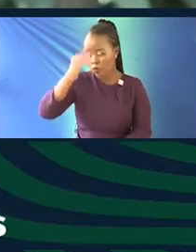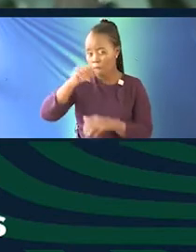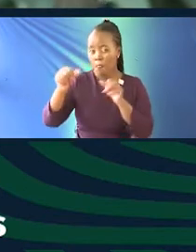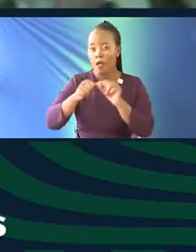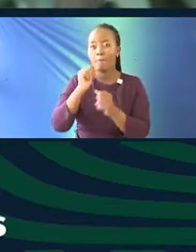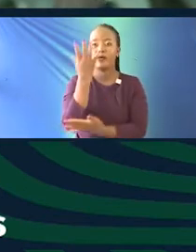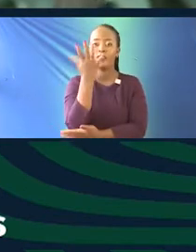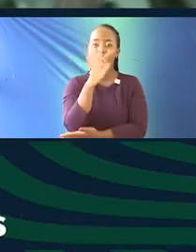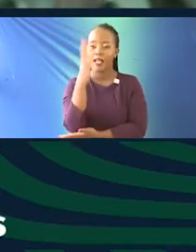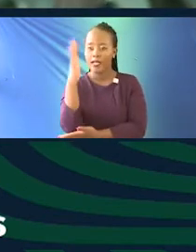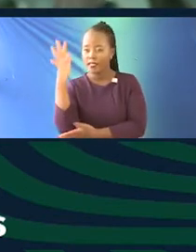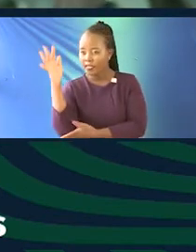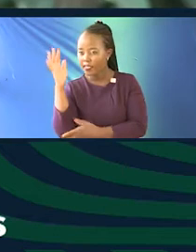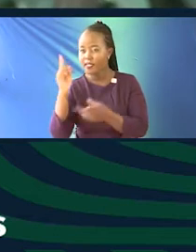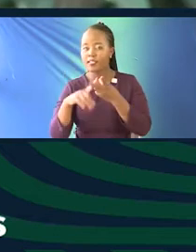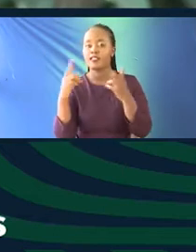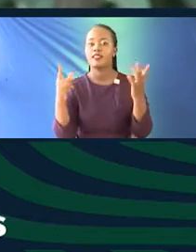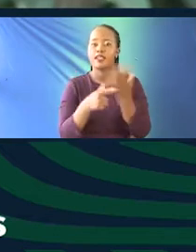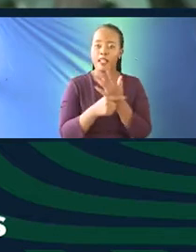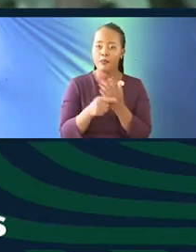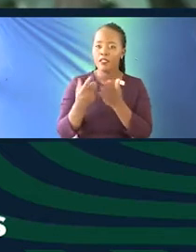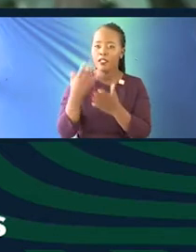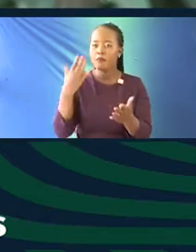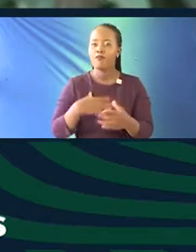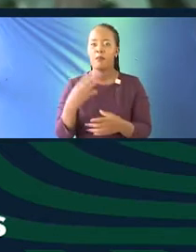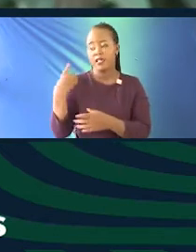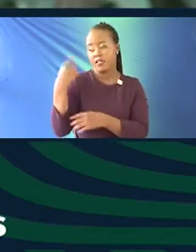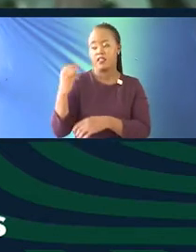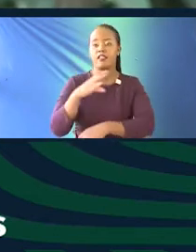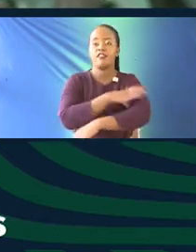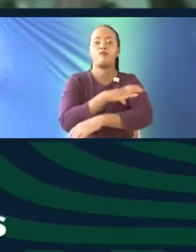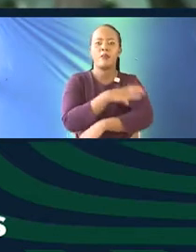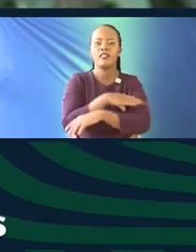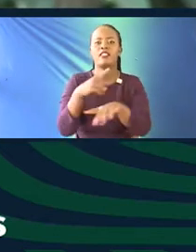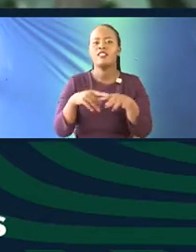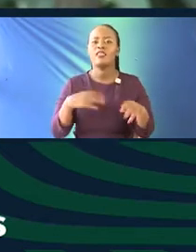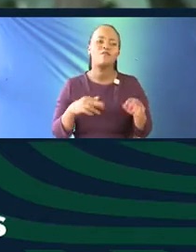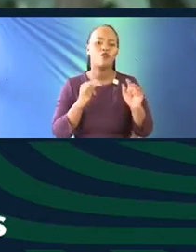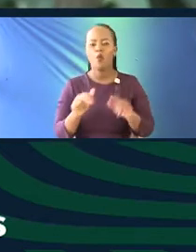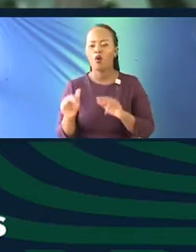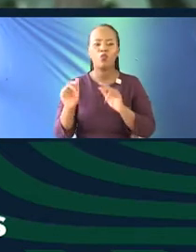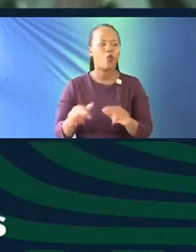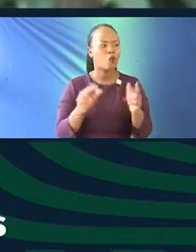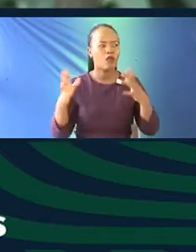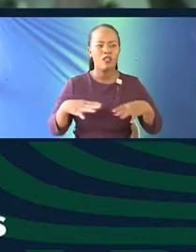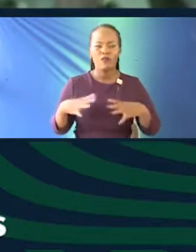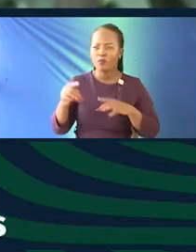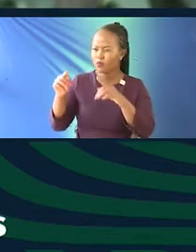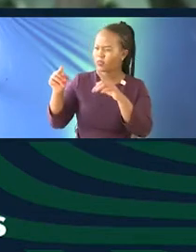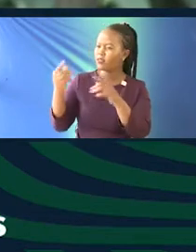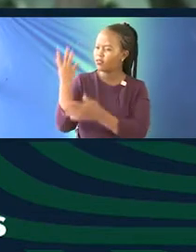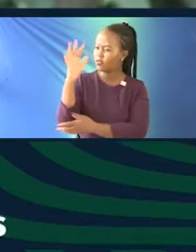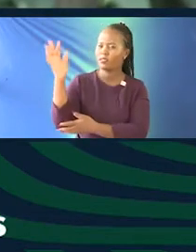trees, knows the names. I mean, I was actually in Bomet just yesterday, and I was walking around with these people, and they just kept pointing to trees and